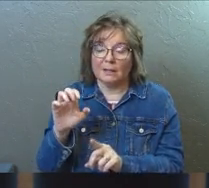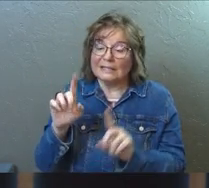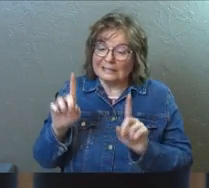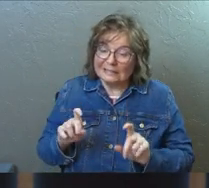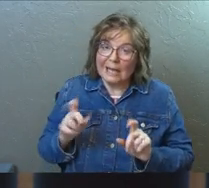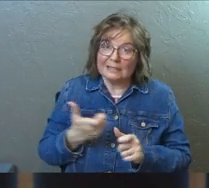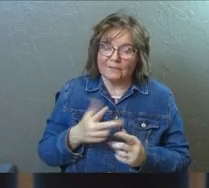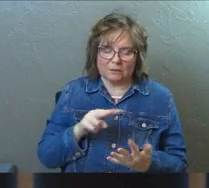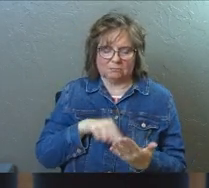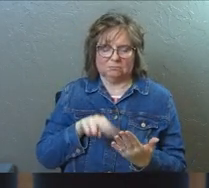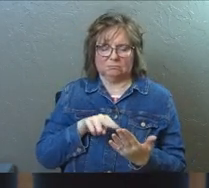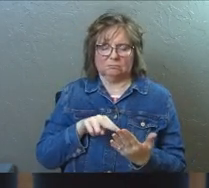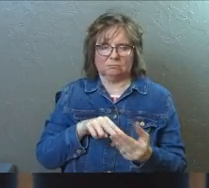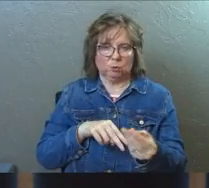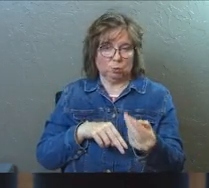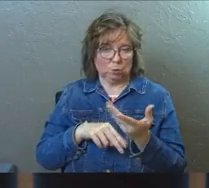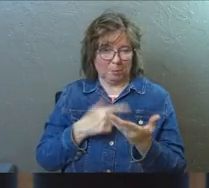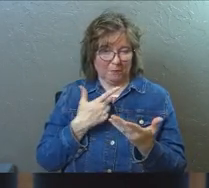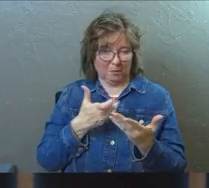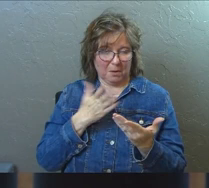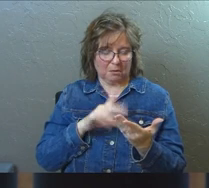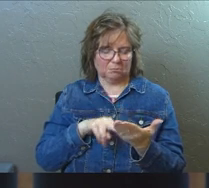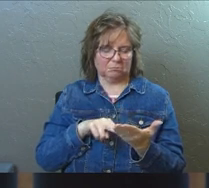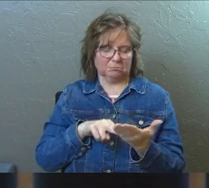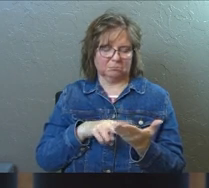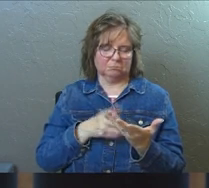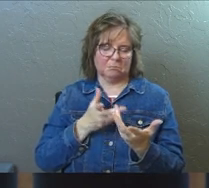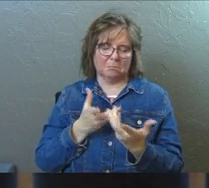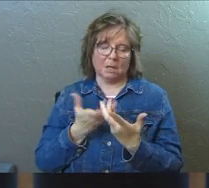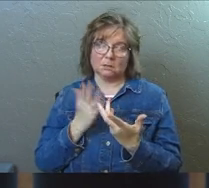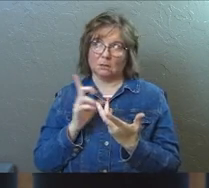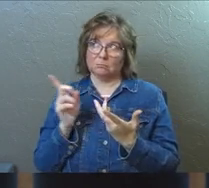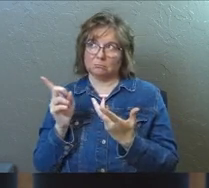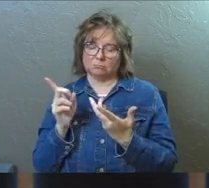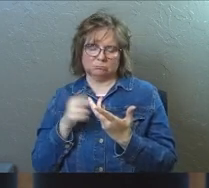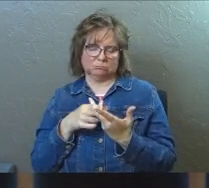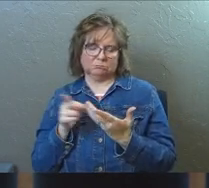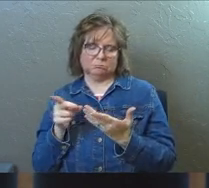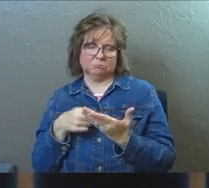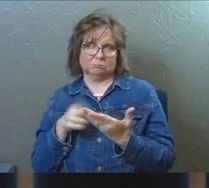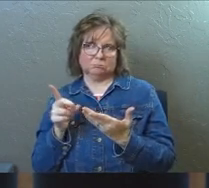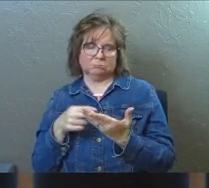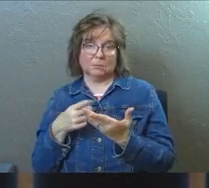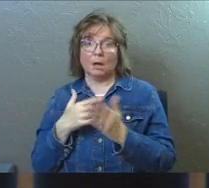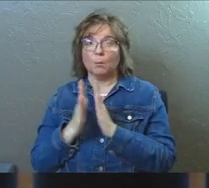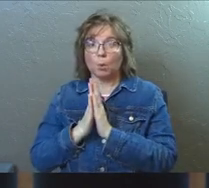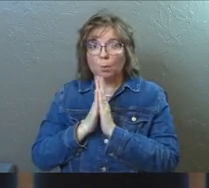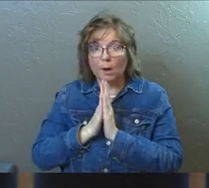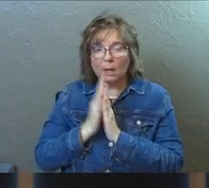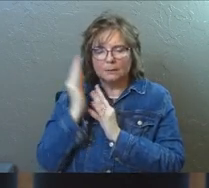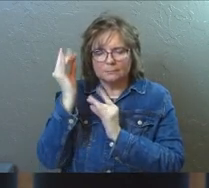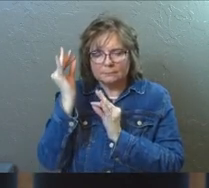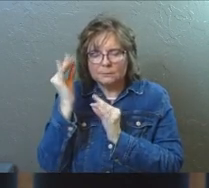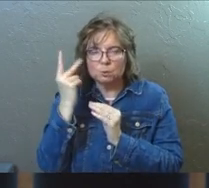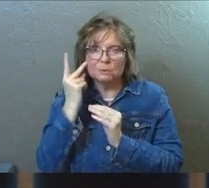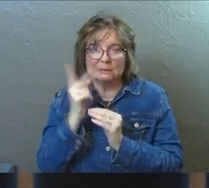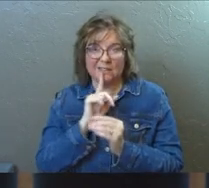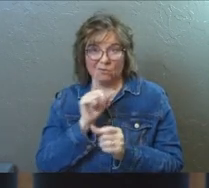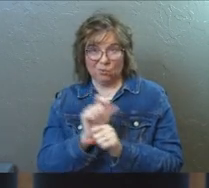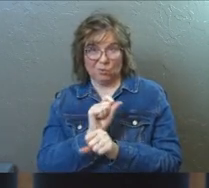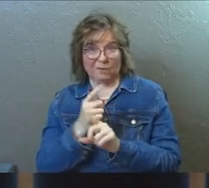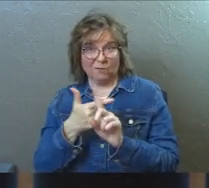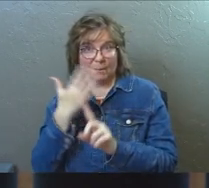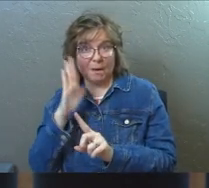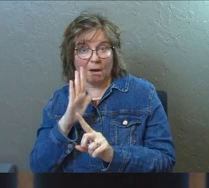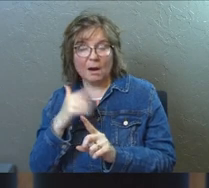Test everything. Okay. Bring somebody else in. Does this seem right to you? I'm going to pray over that message that you just gave me